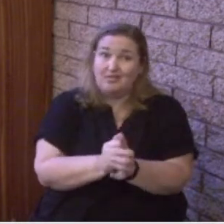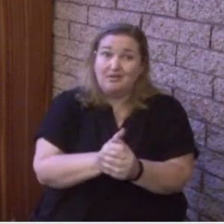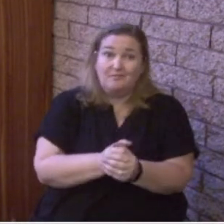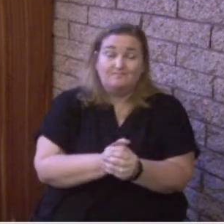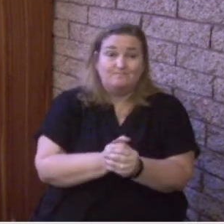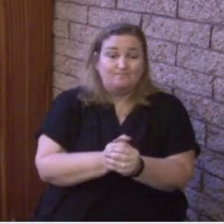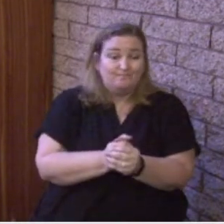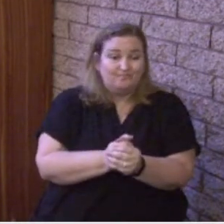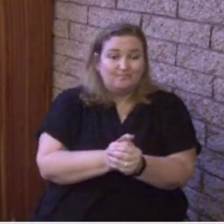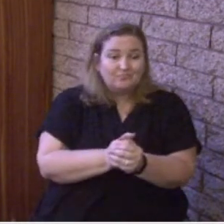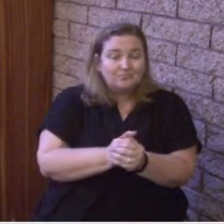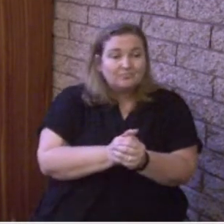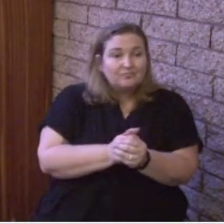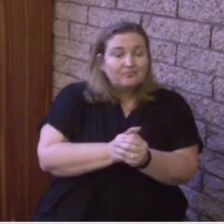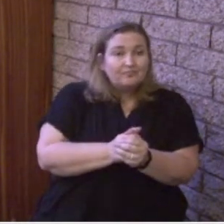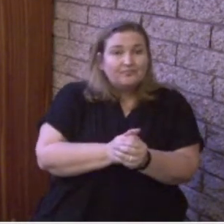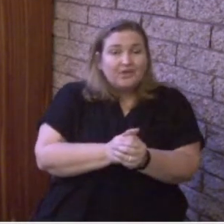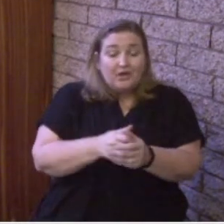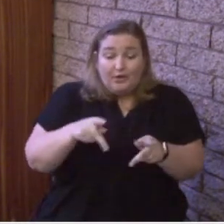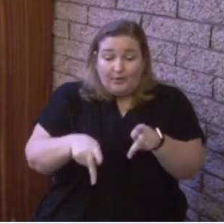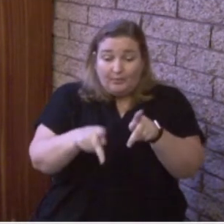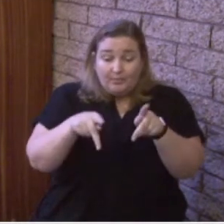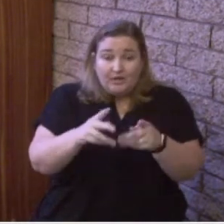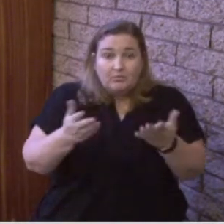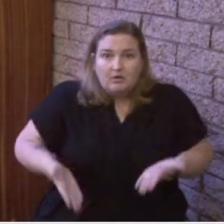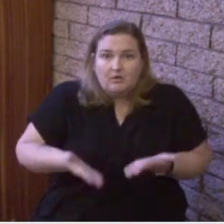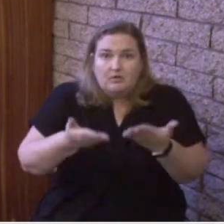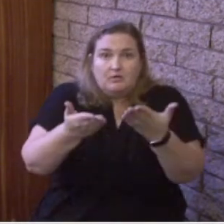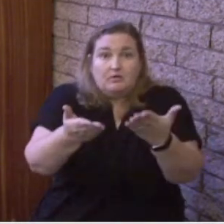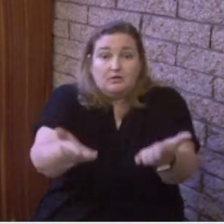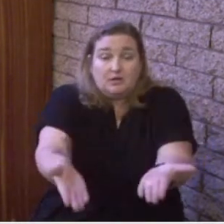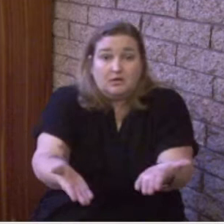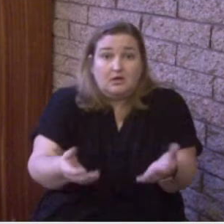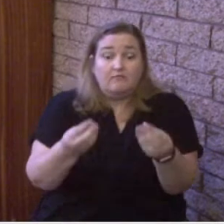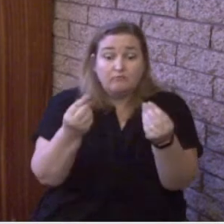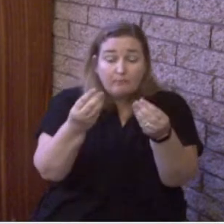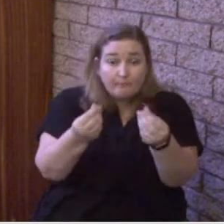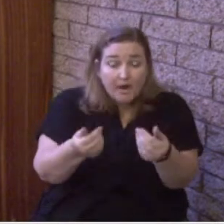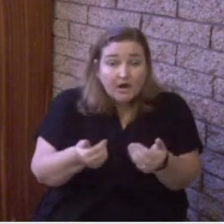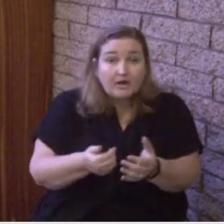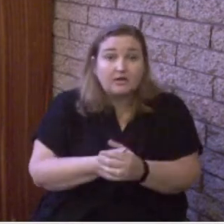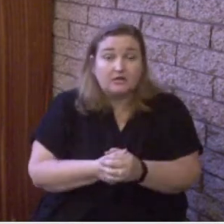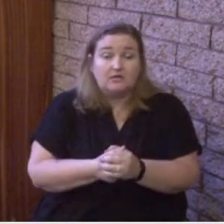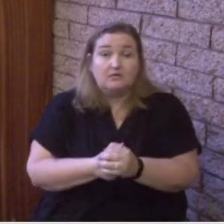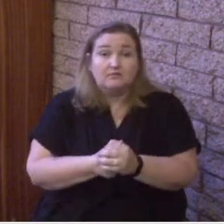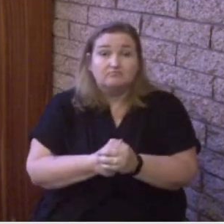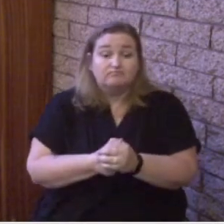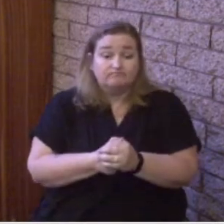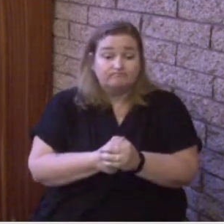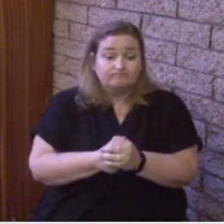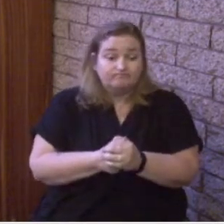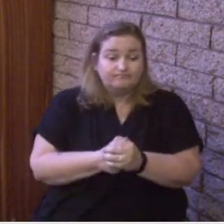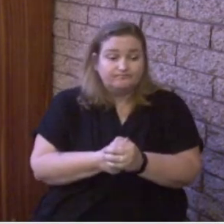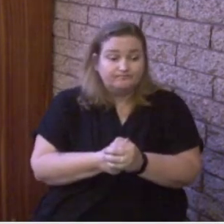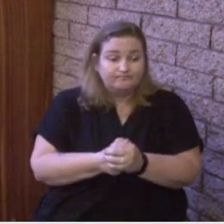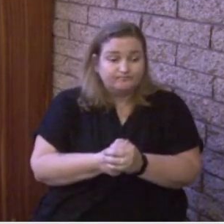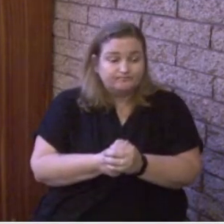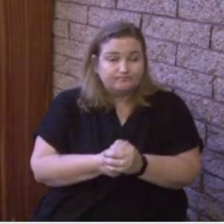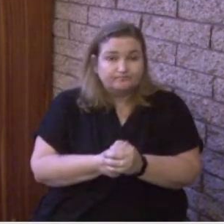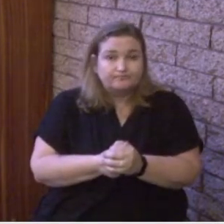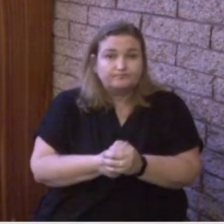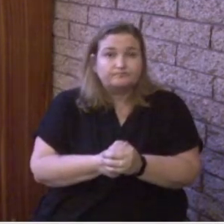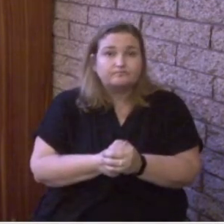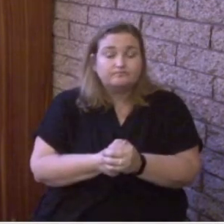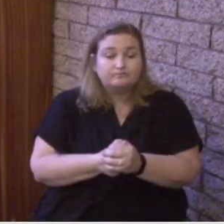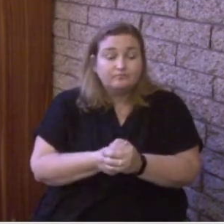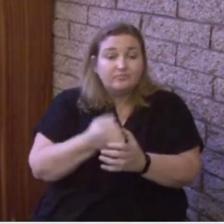proceeds of what was sold and laid it at the apostles' feet and it was distributed to each as any had